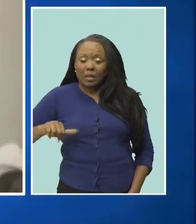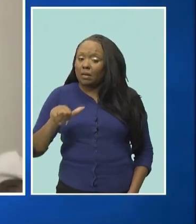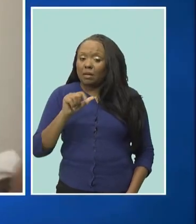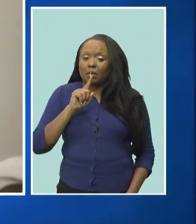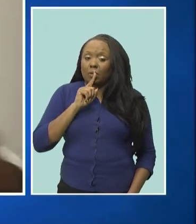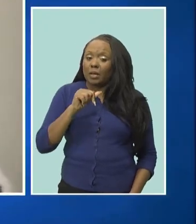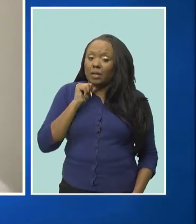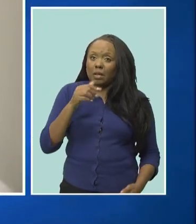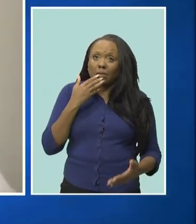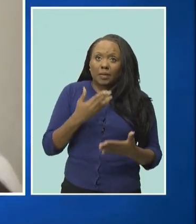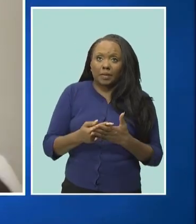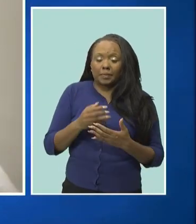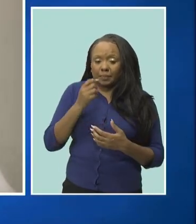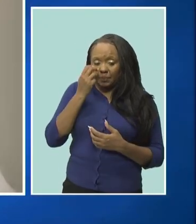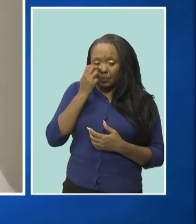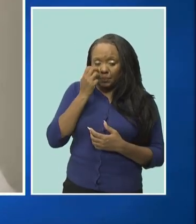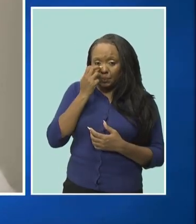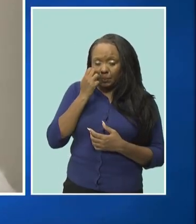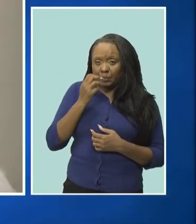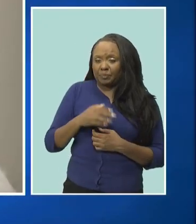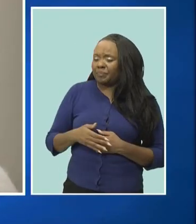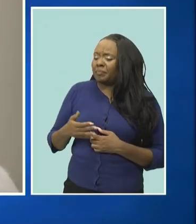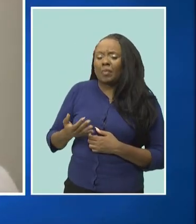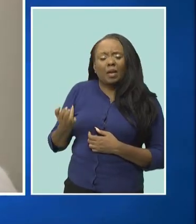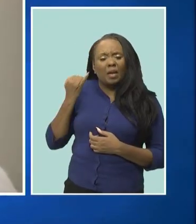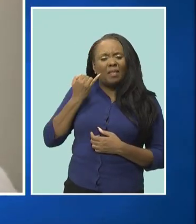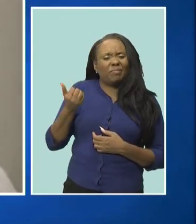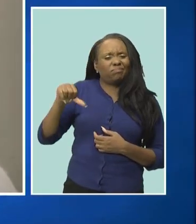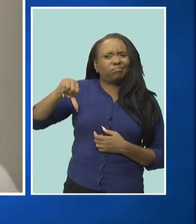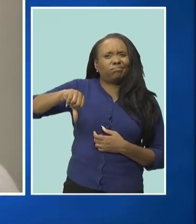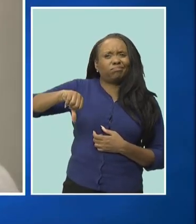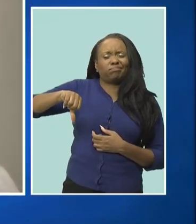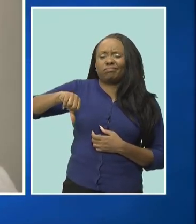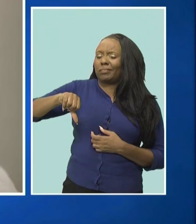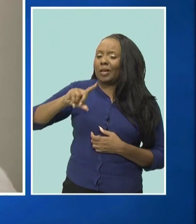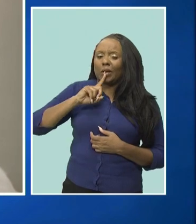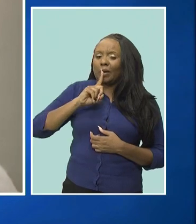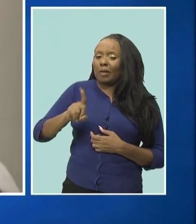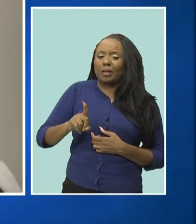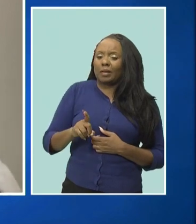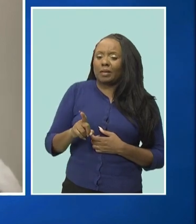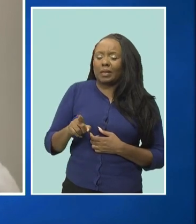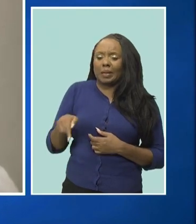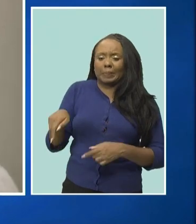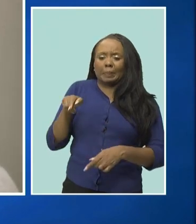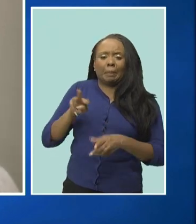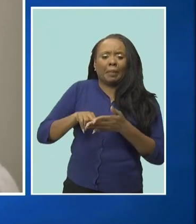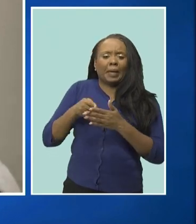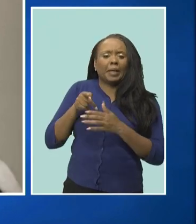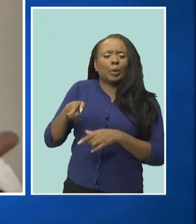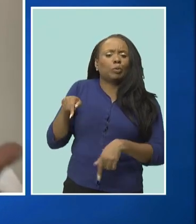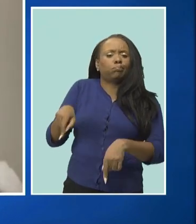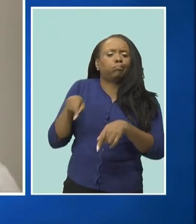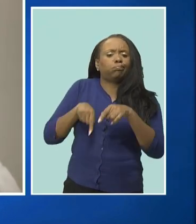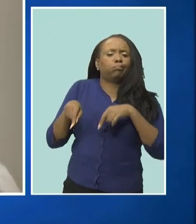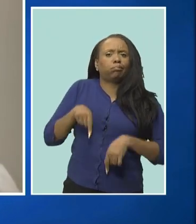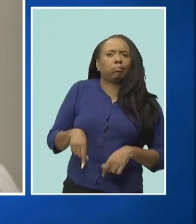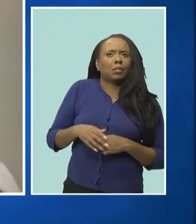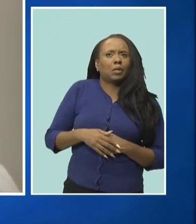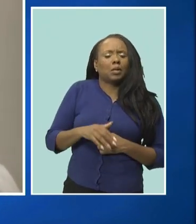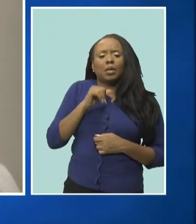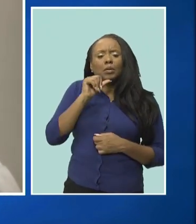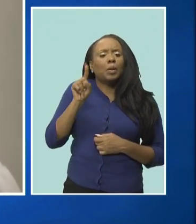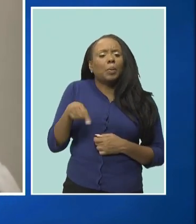to appeal it would be really a step back and you don't want to do that you want to continue to you know bring everybody to the table and not only LGBT